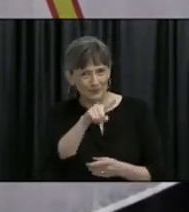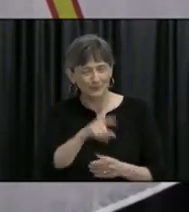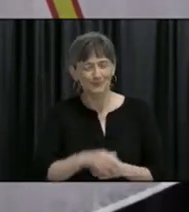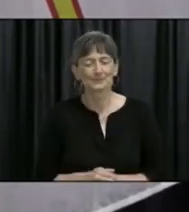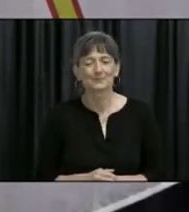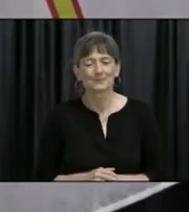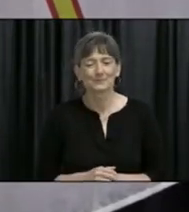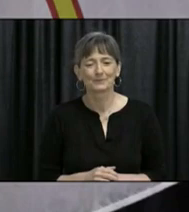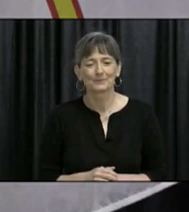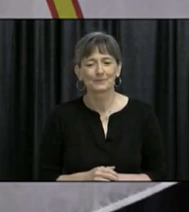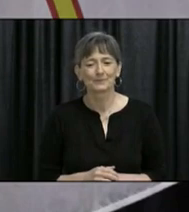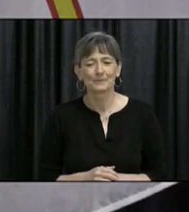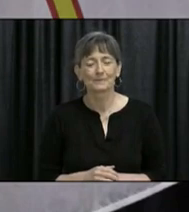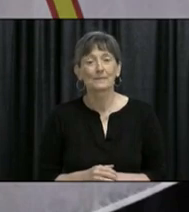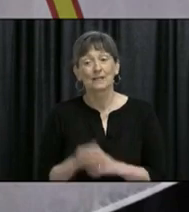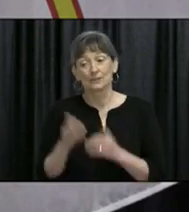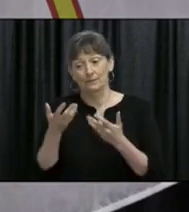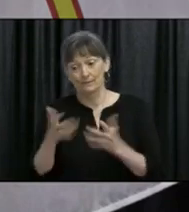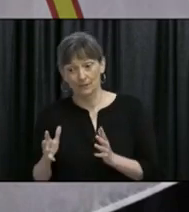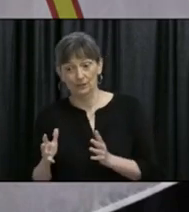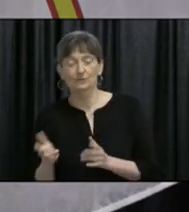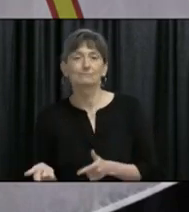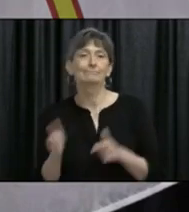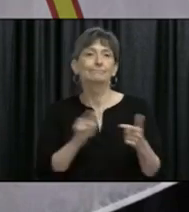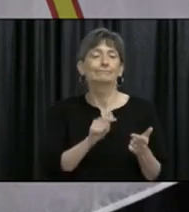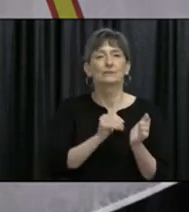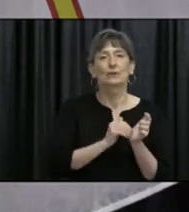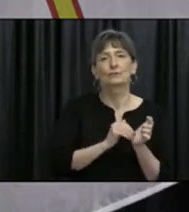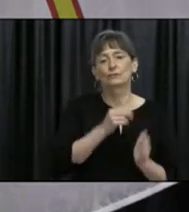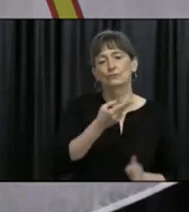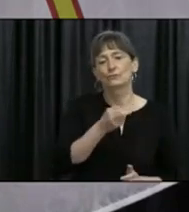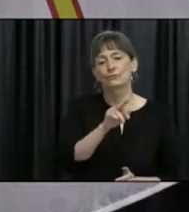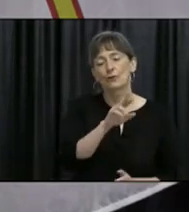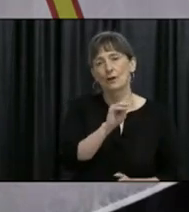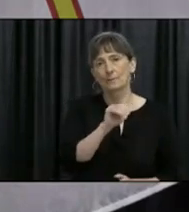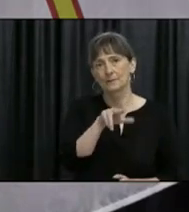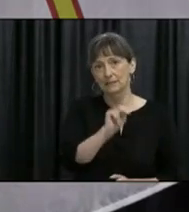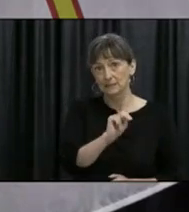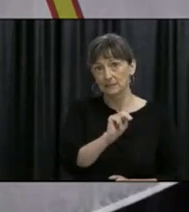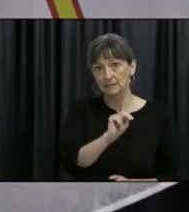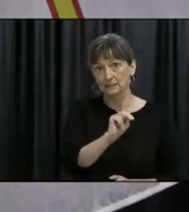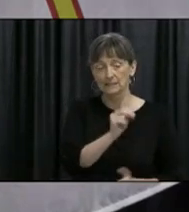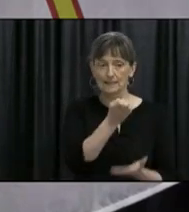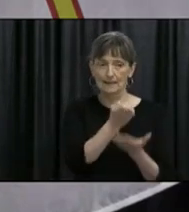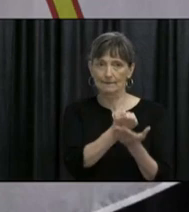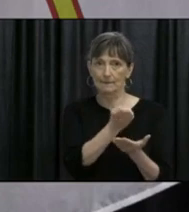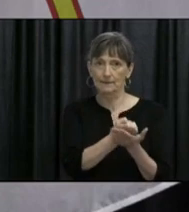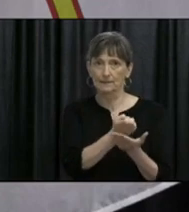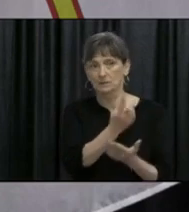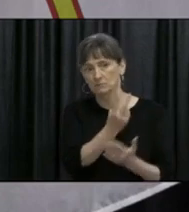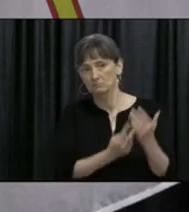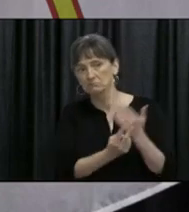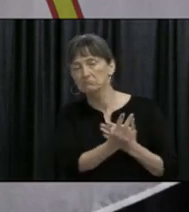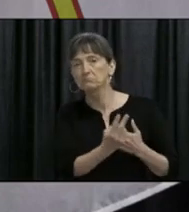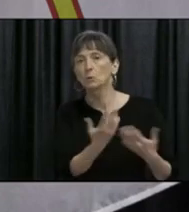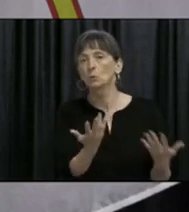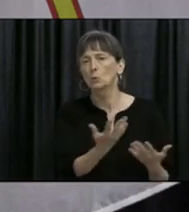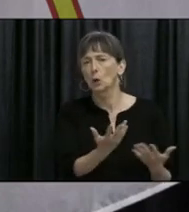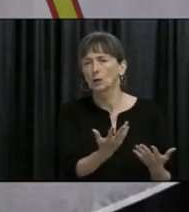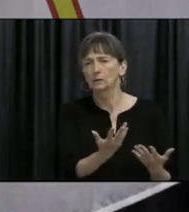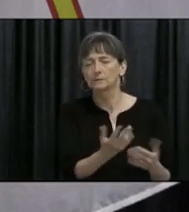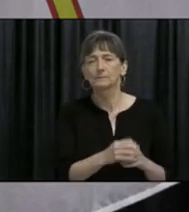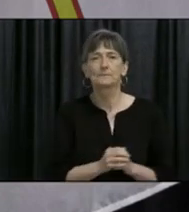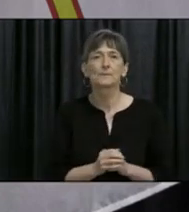this today. So after that, Dr. Raman will talk about the evidence, what it's now showing us. So I'd ask you to